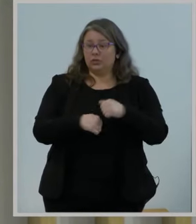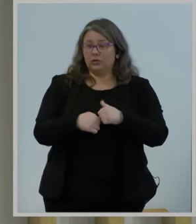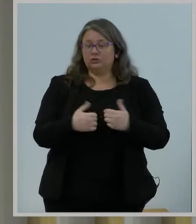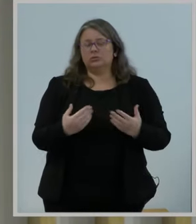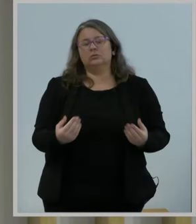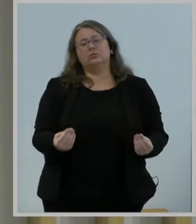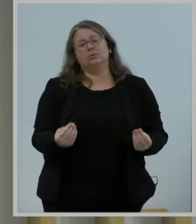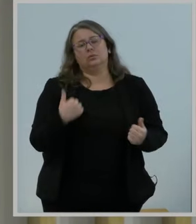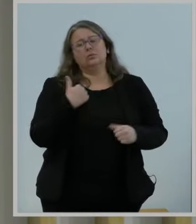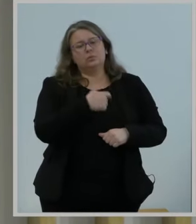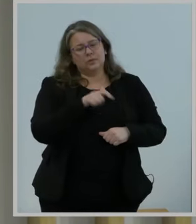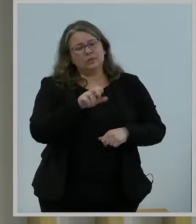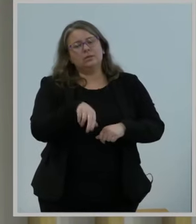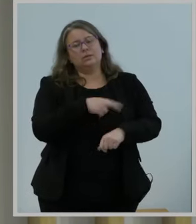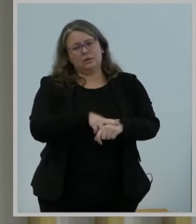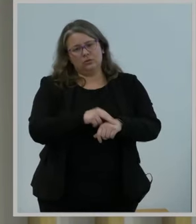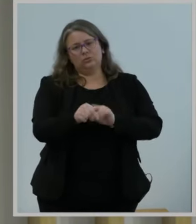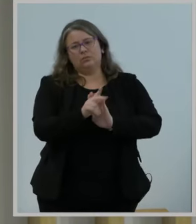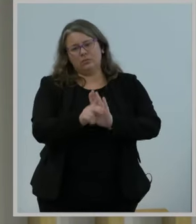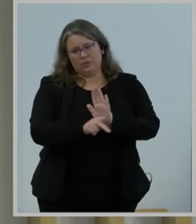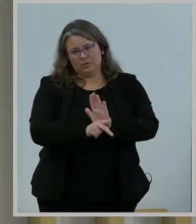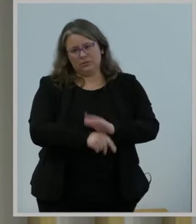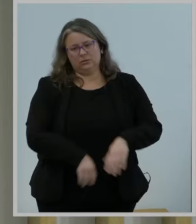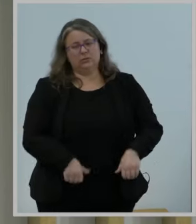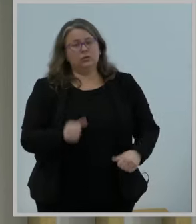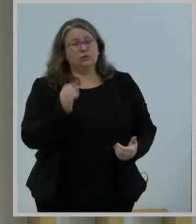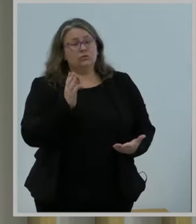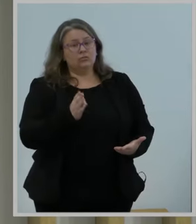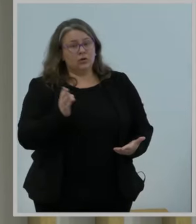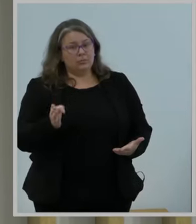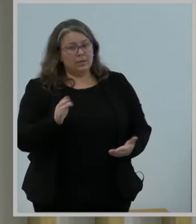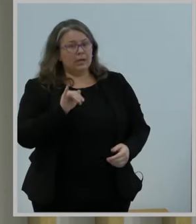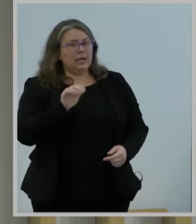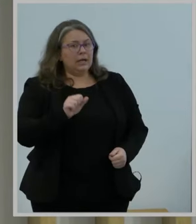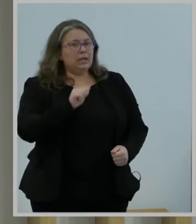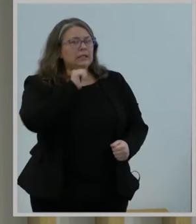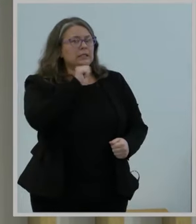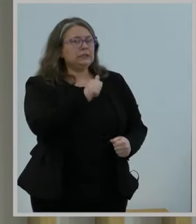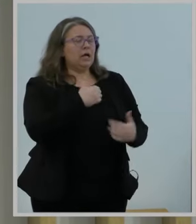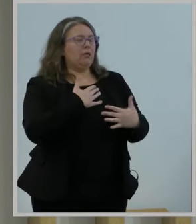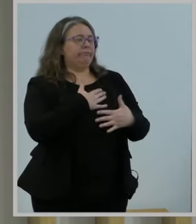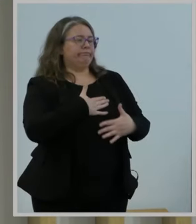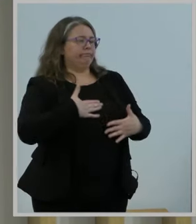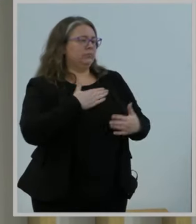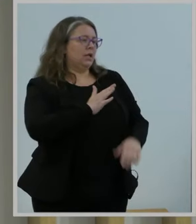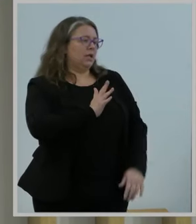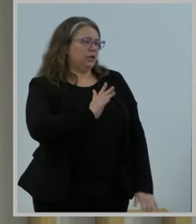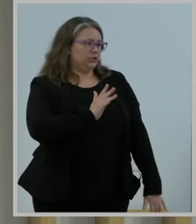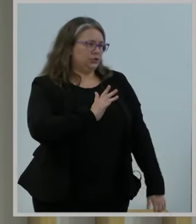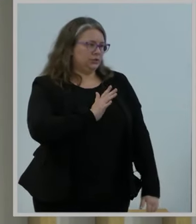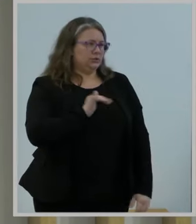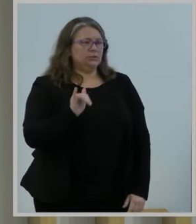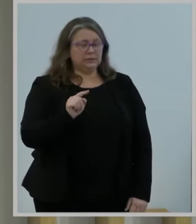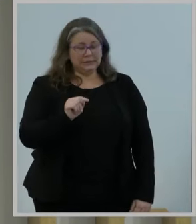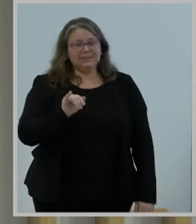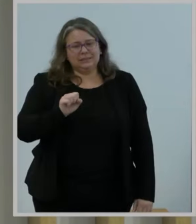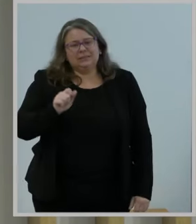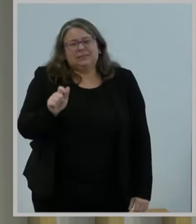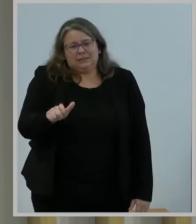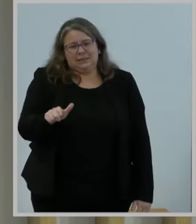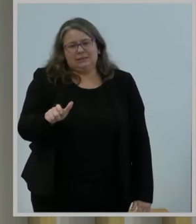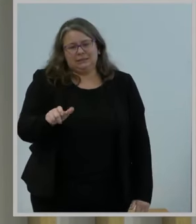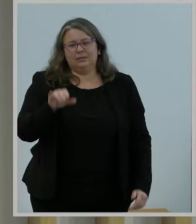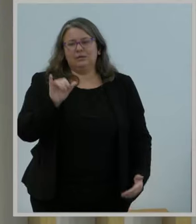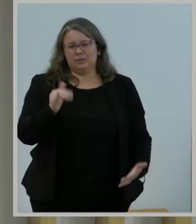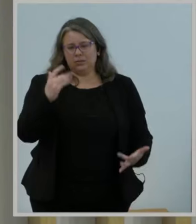broadband is a necessity and not a luxury. That's why we made a historic commitment to connect all of us